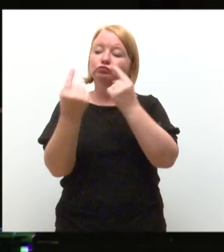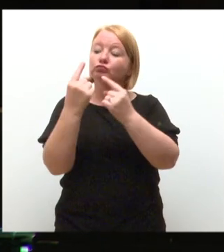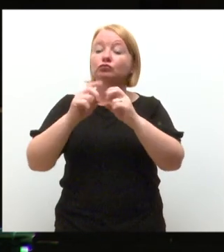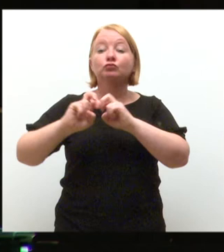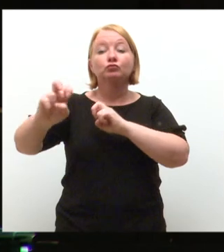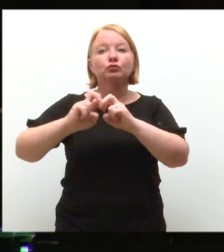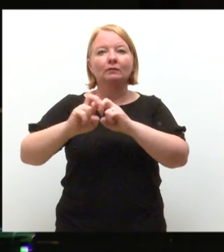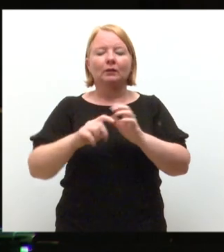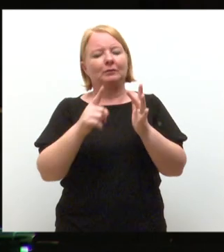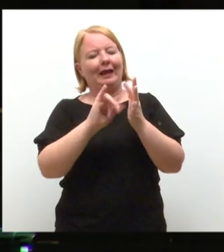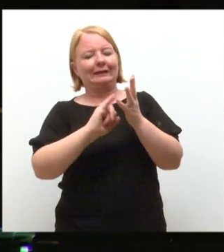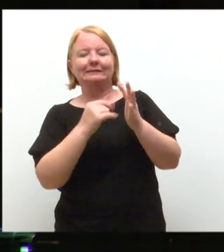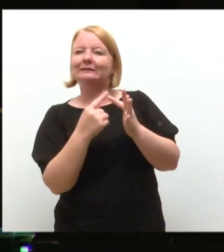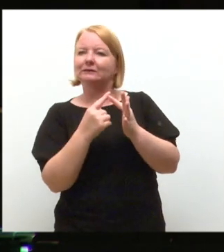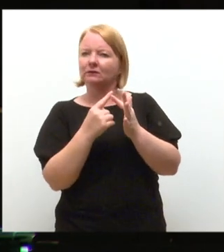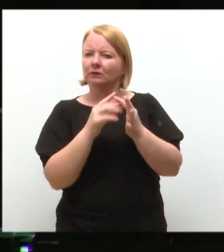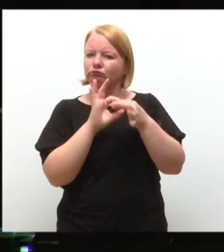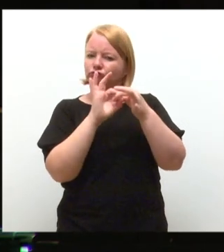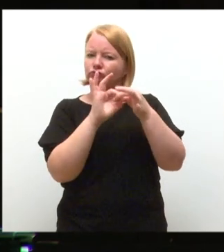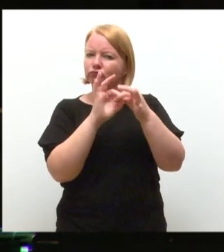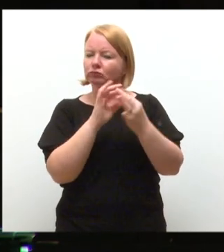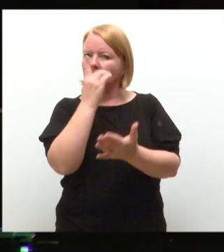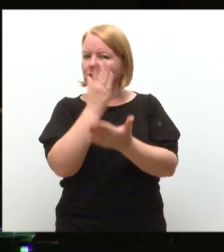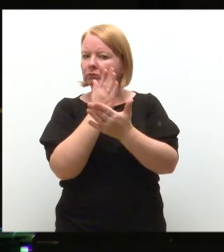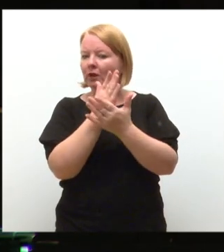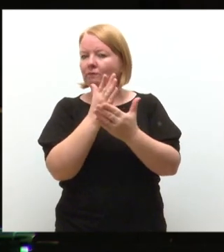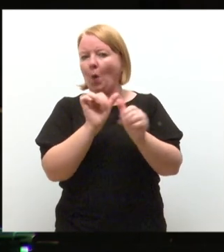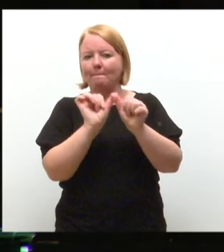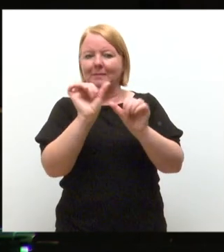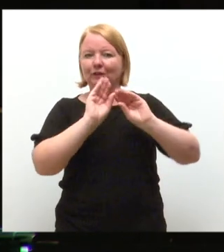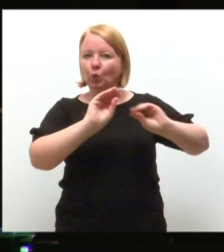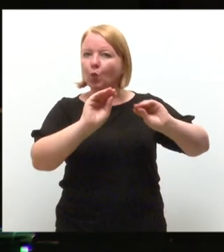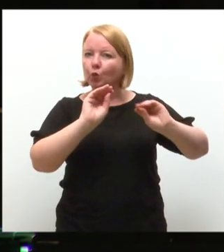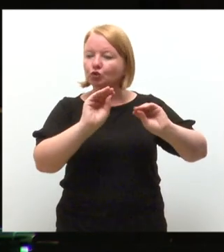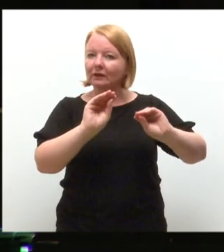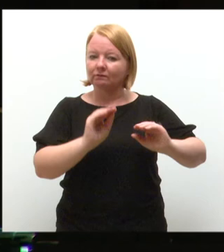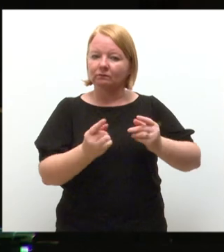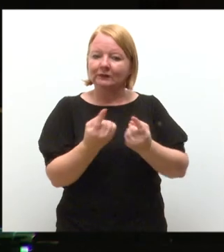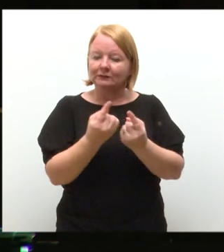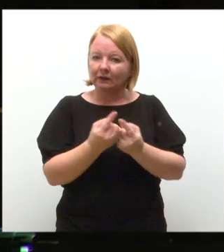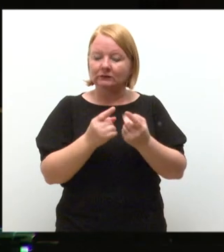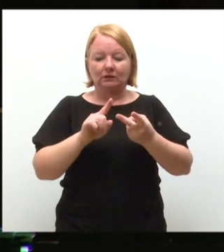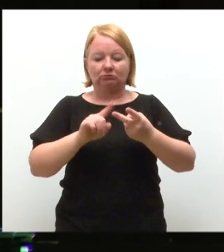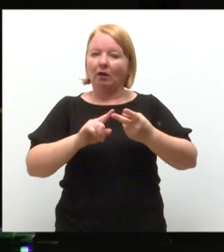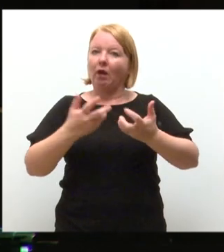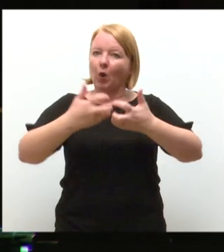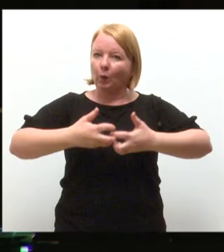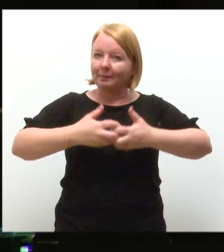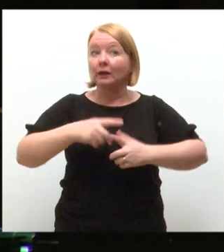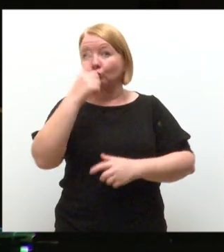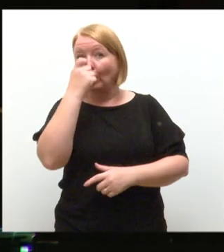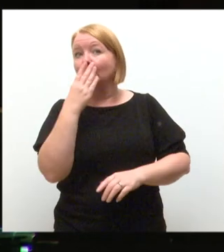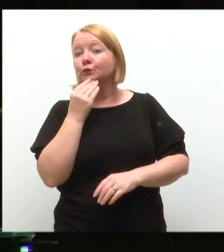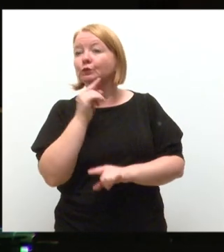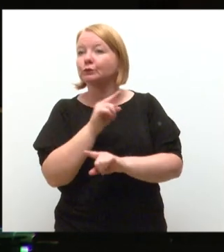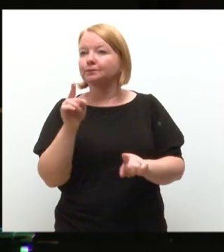closely with the ISE, which is just on campus, to ensure we provide the best coaching, facilities and equipment available for use. I